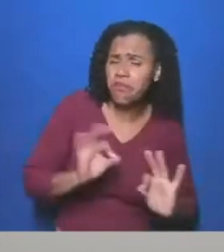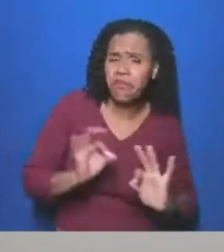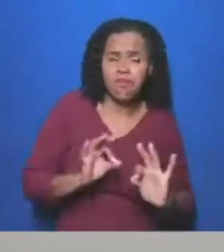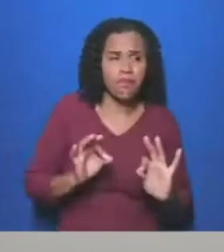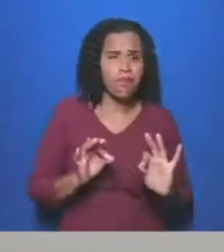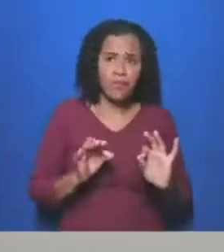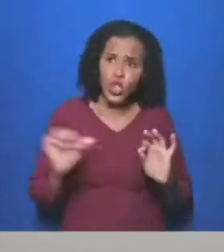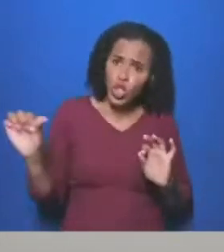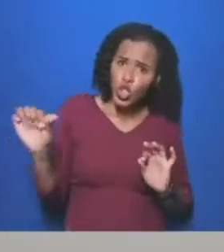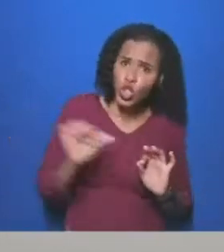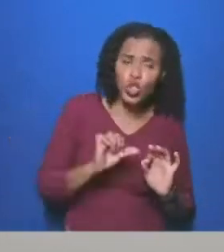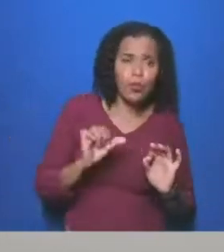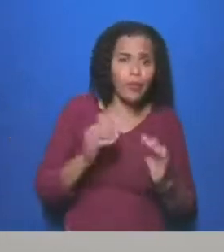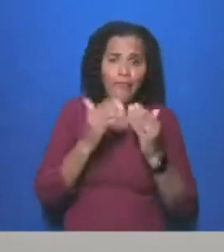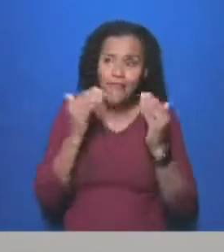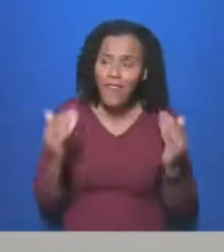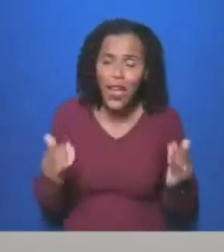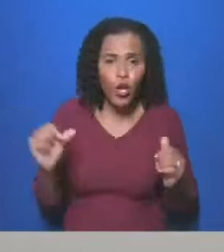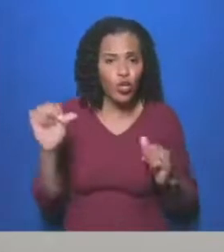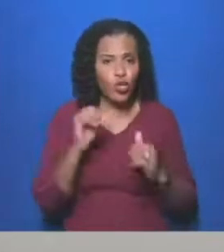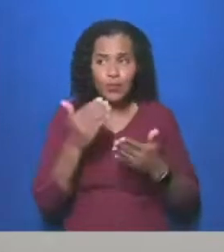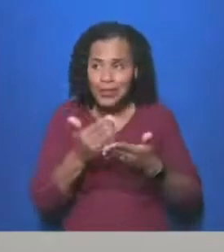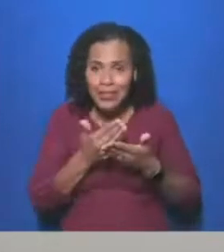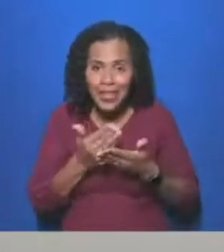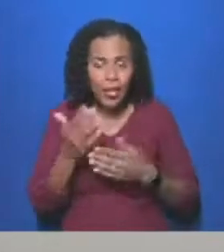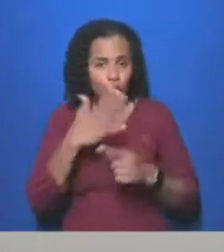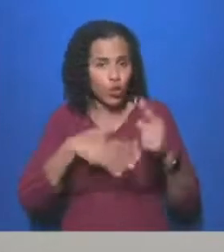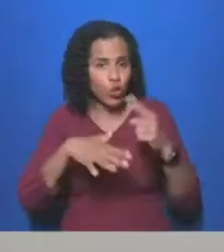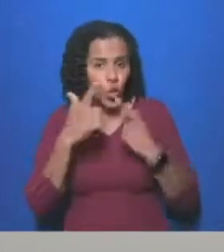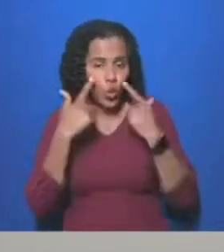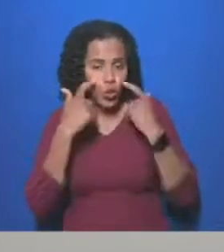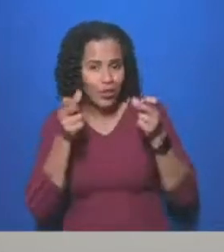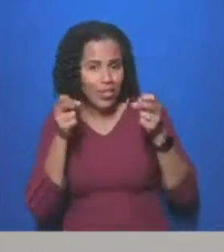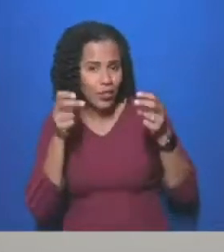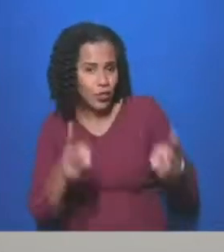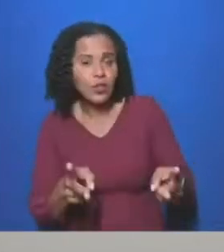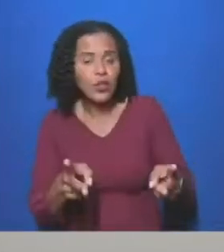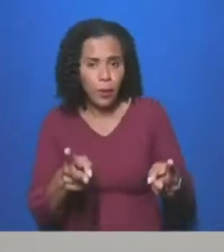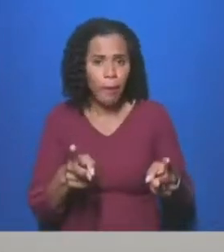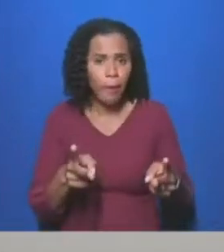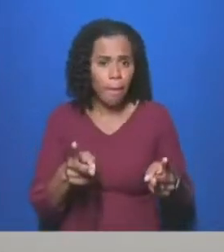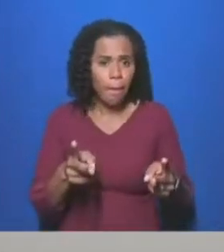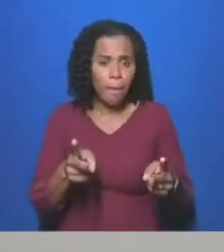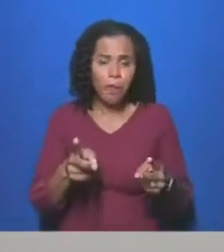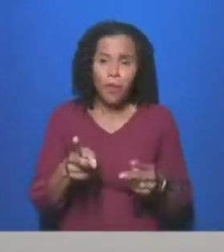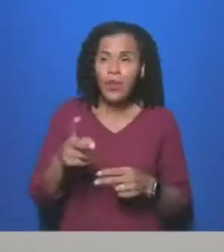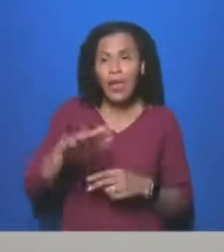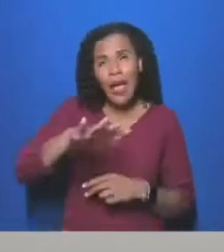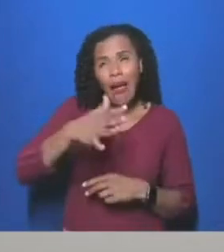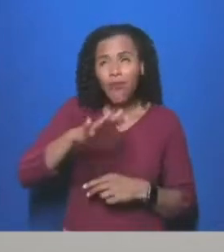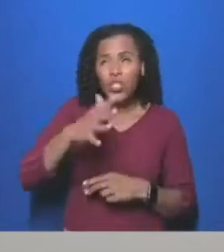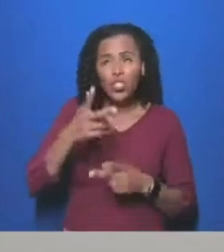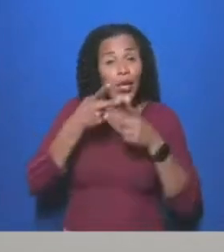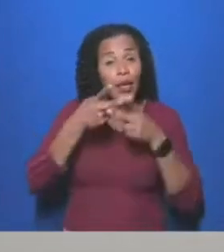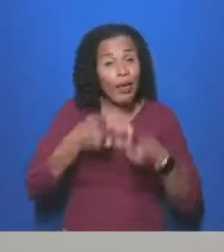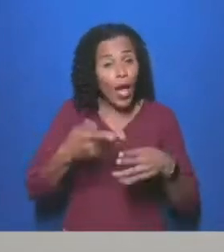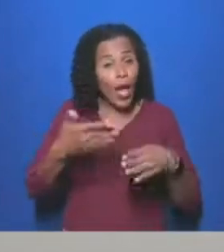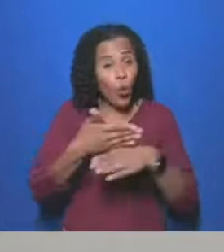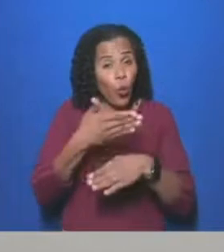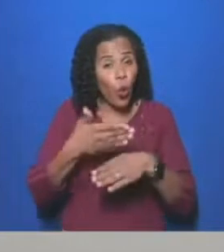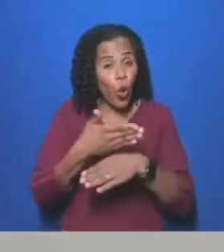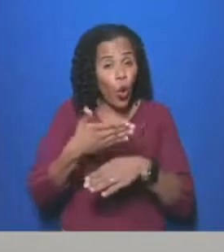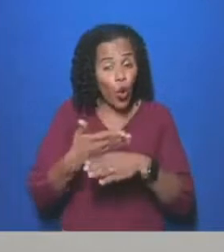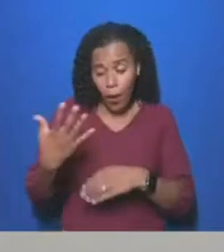system, not for service users and not for the workers. The average care worker in England was paid just £8